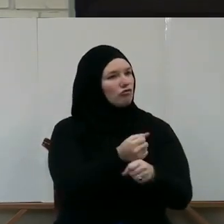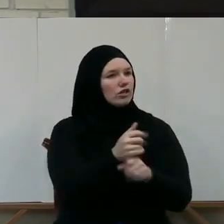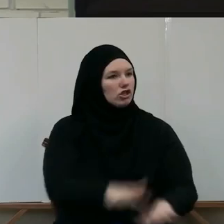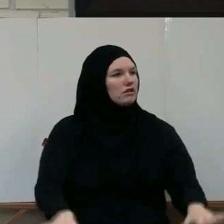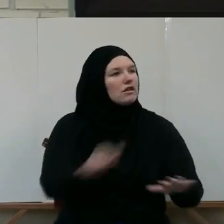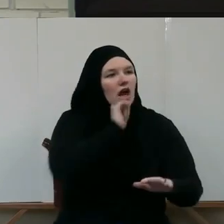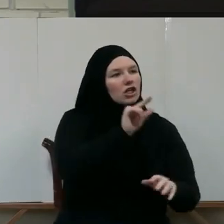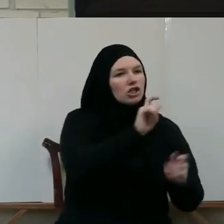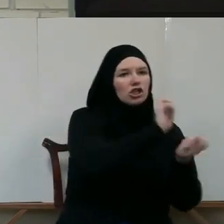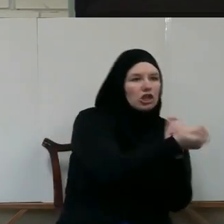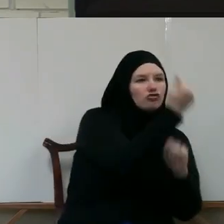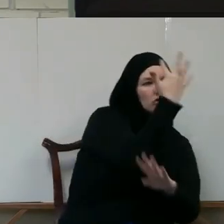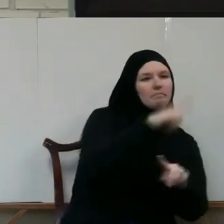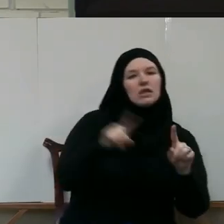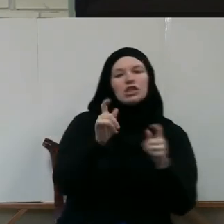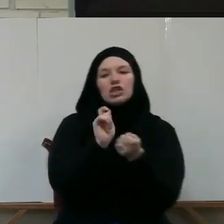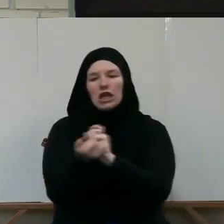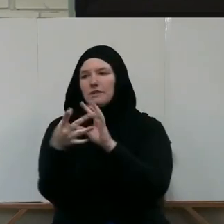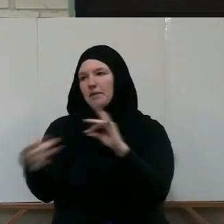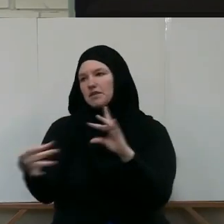understanding It says Anyone